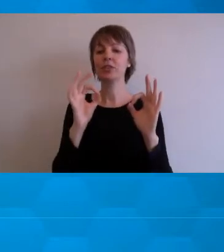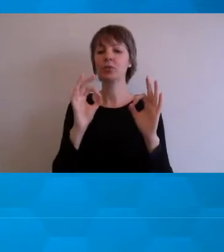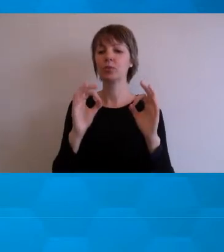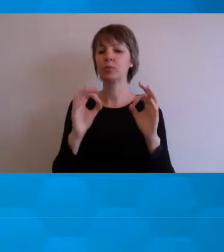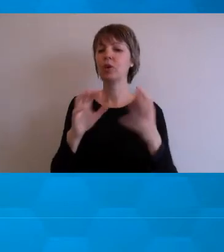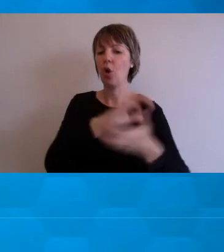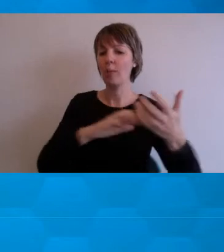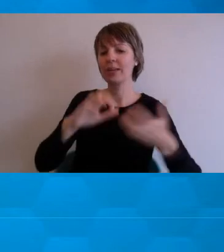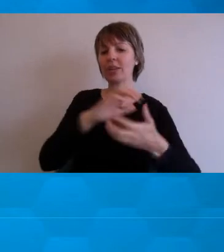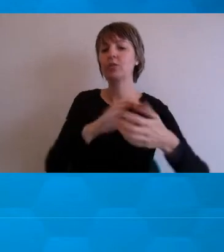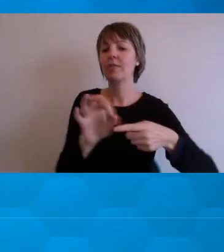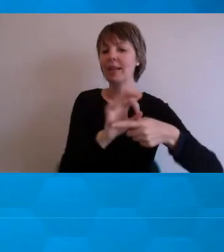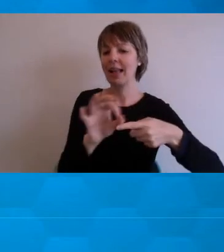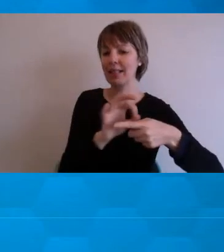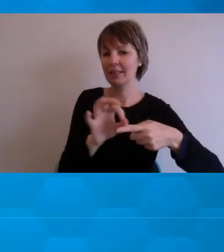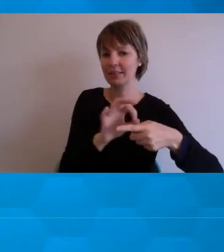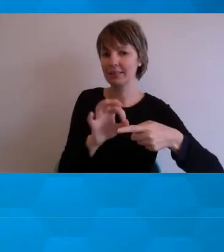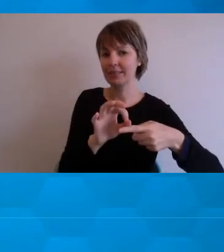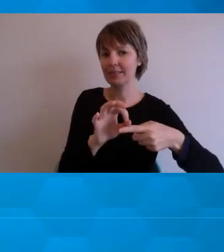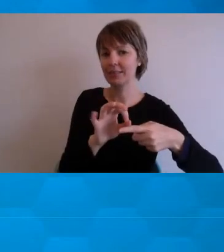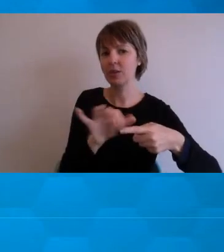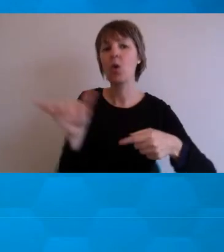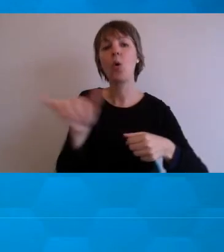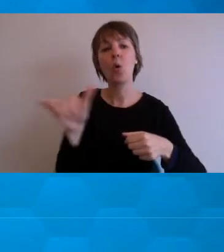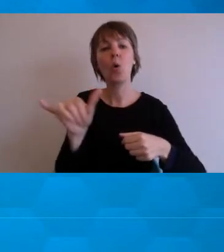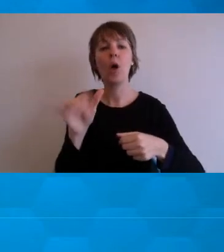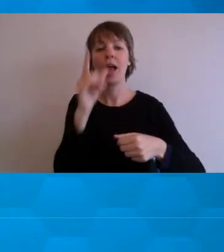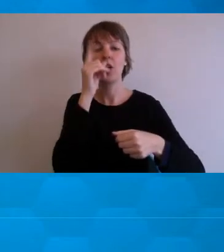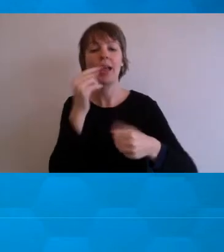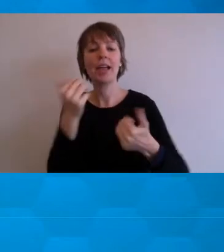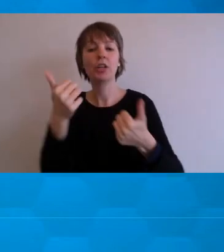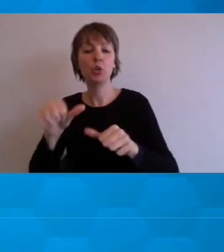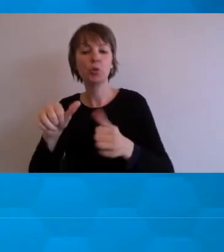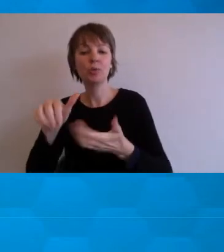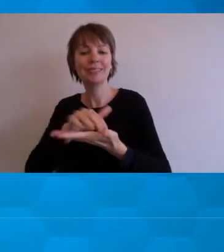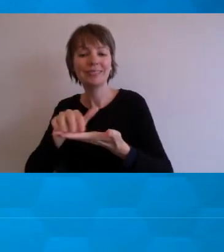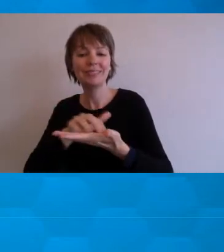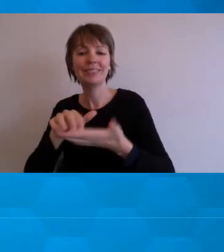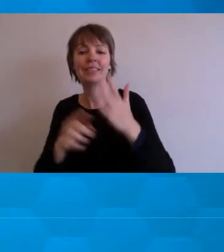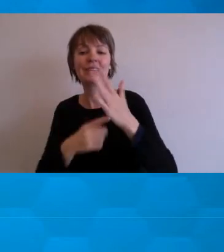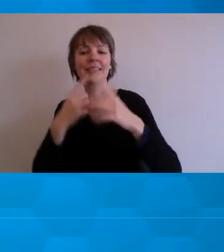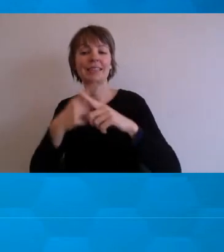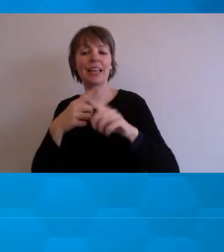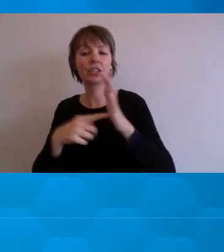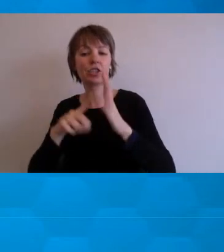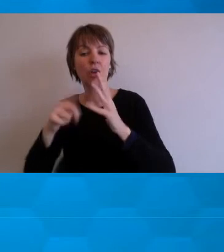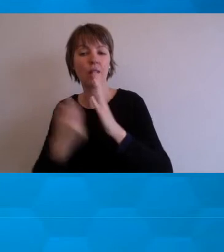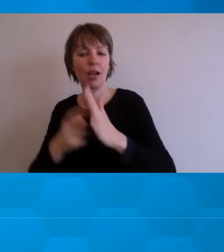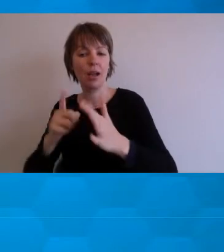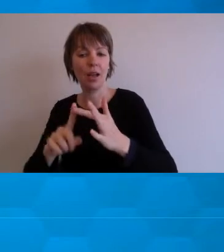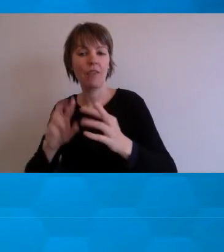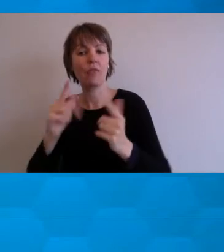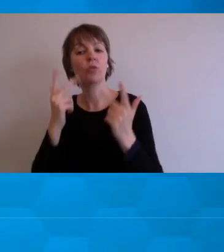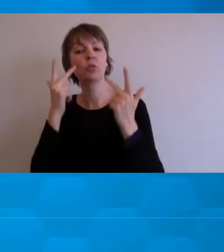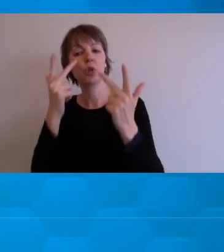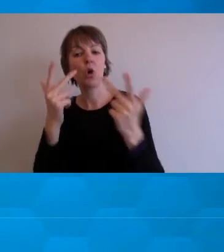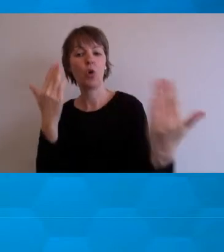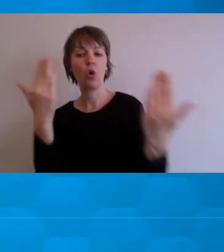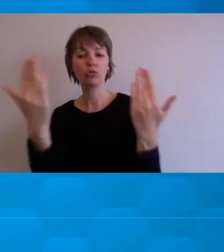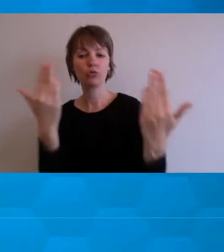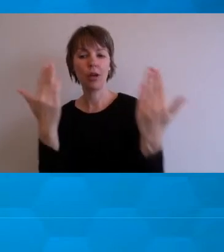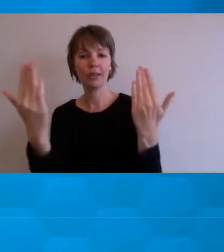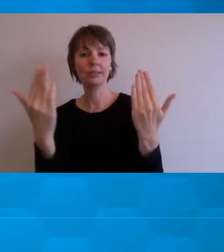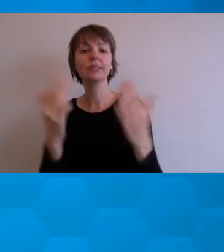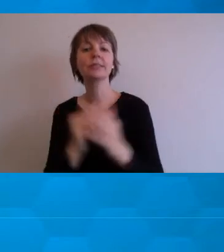words or texture to show this type of information. Colour contrast is also important. Very low contrast